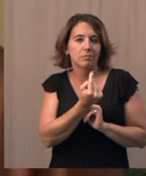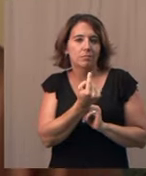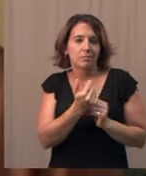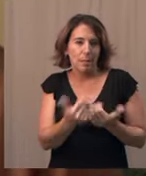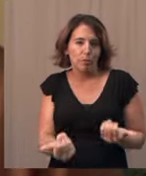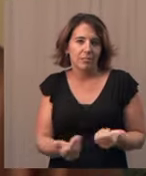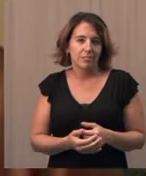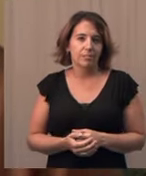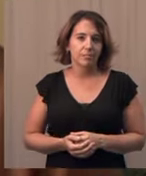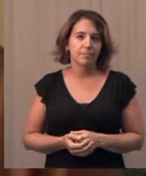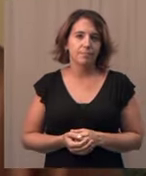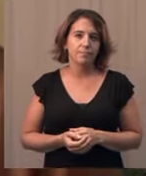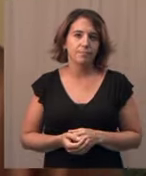One of Here's questions I from answer is, something in even After What